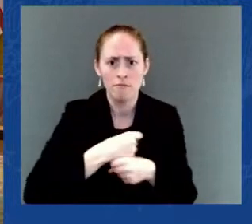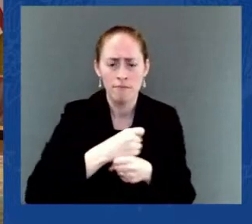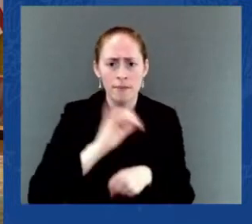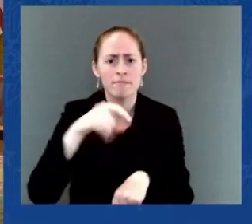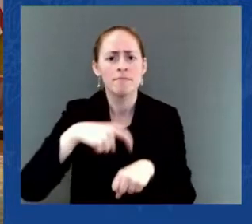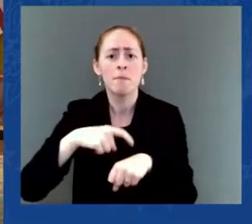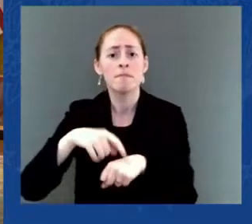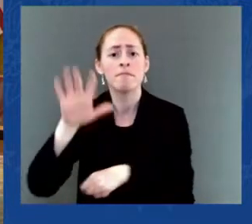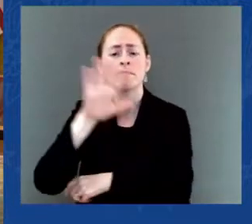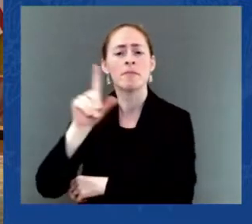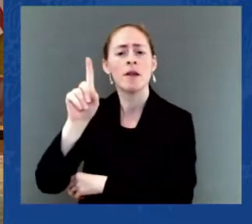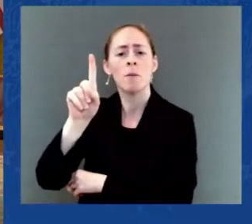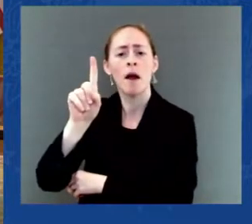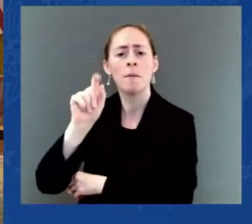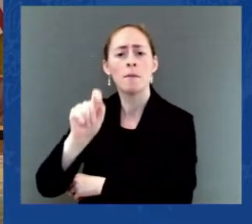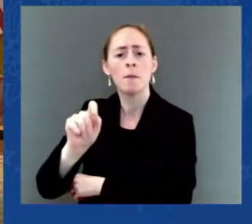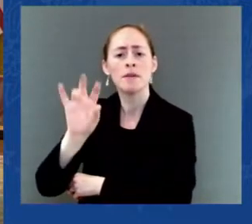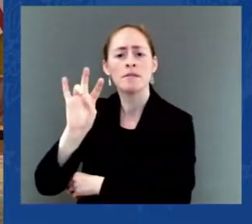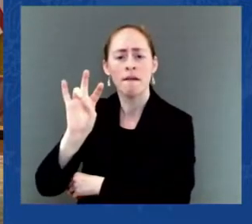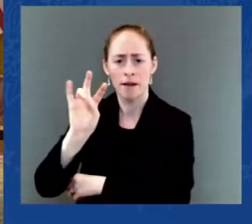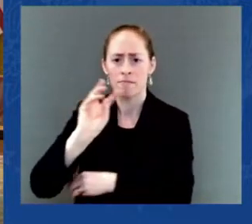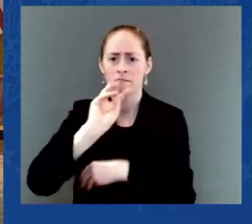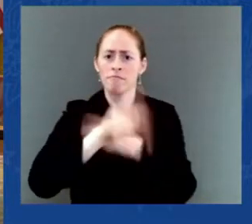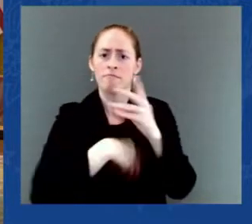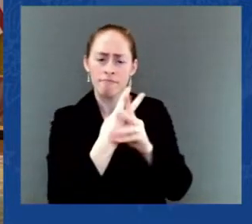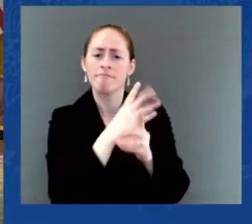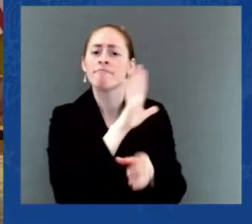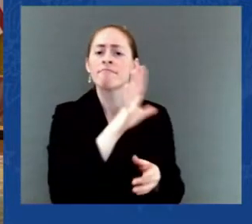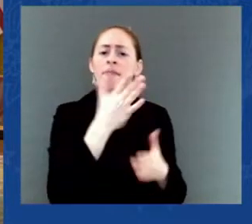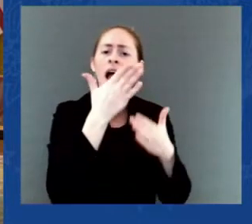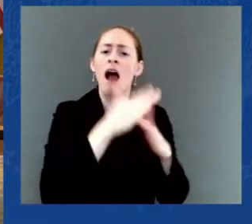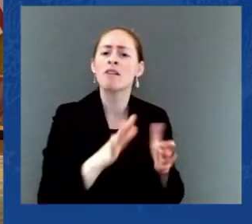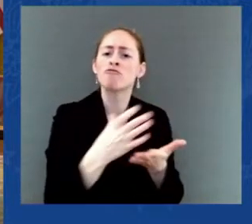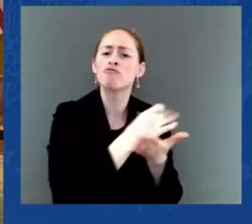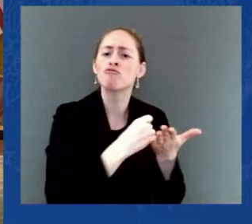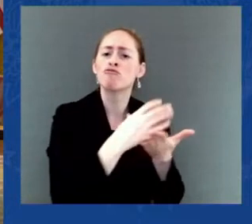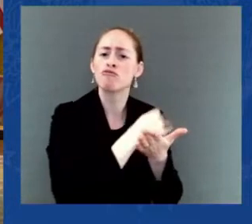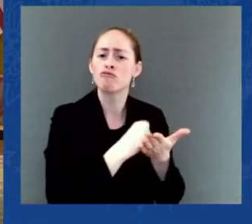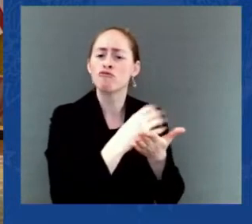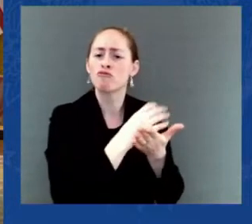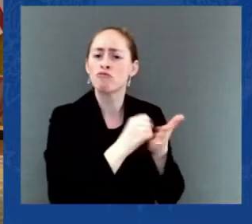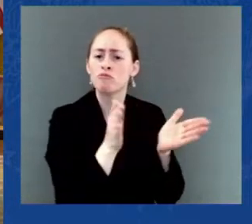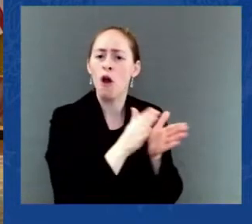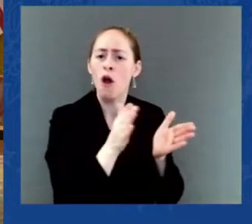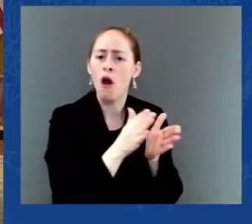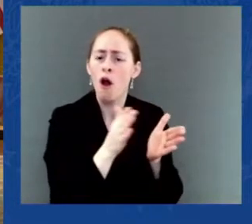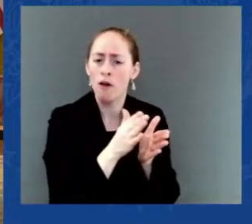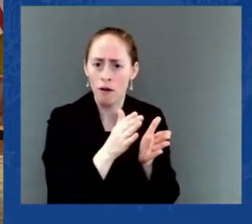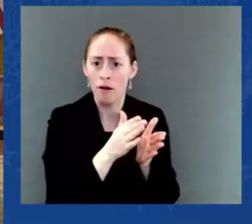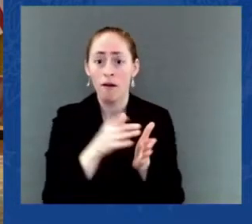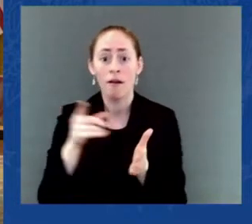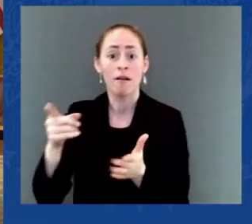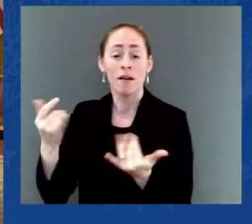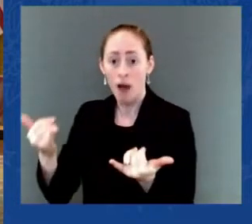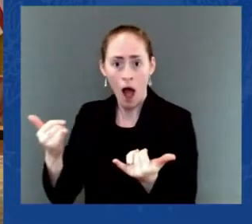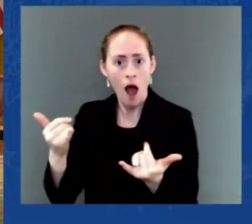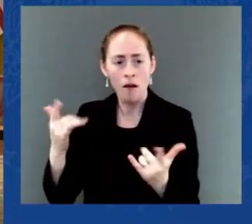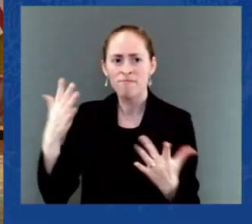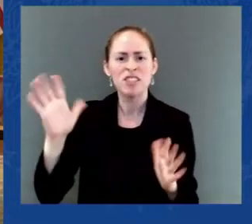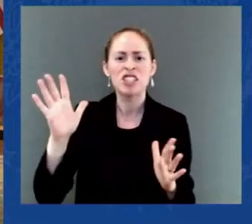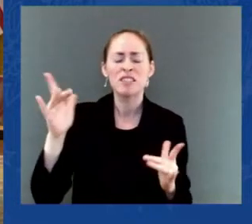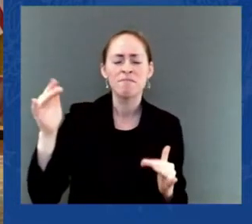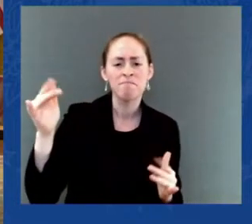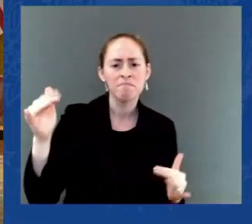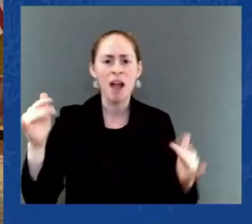North America's was 16 percent. If the trend